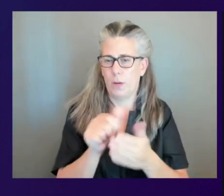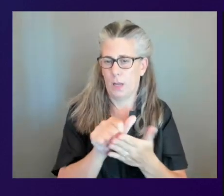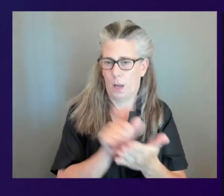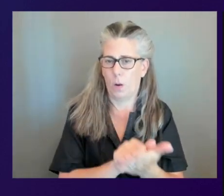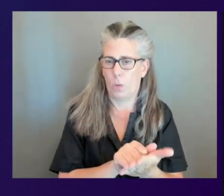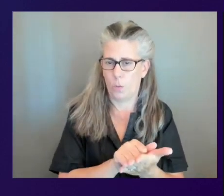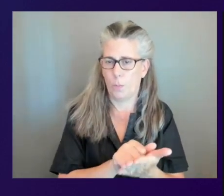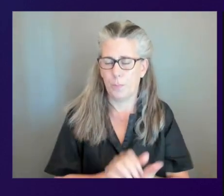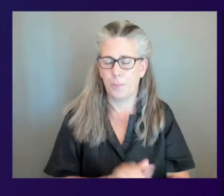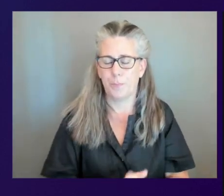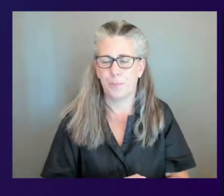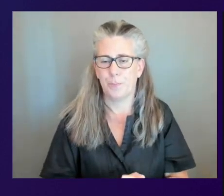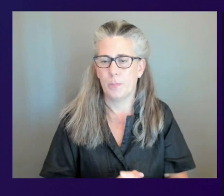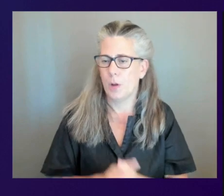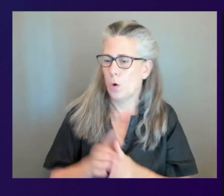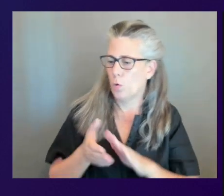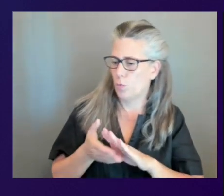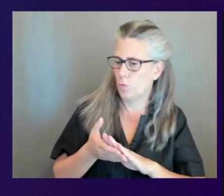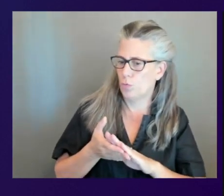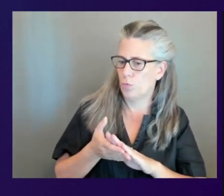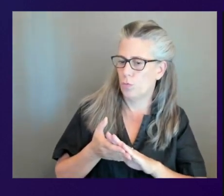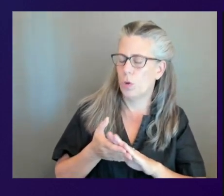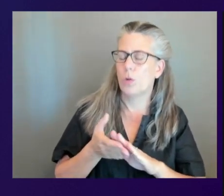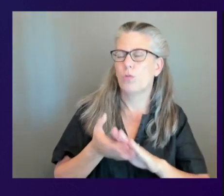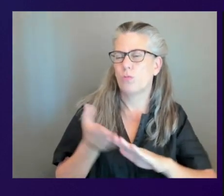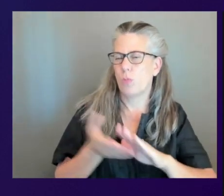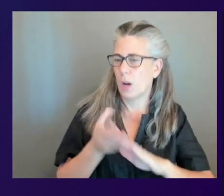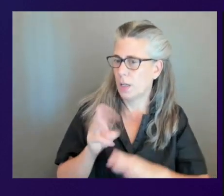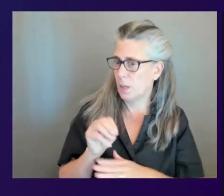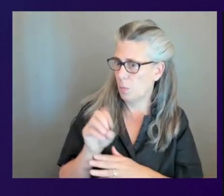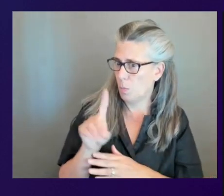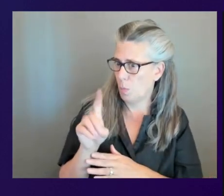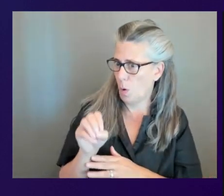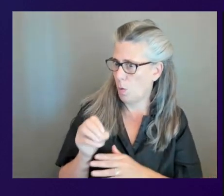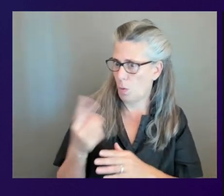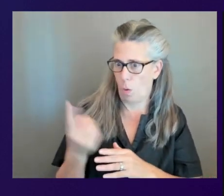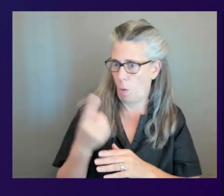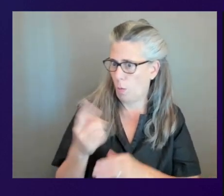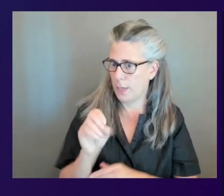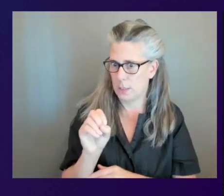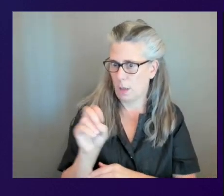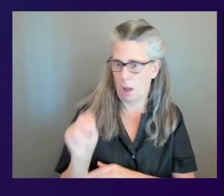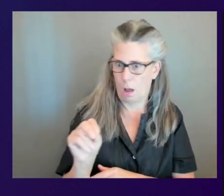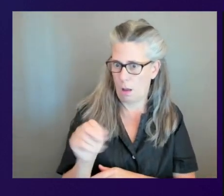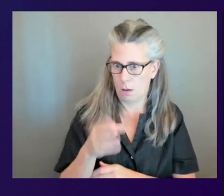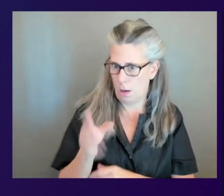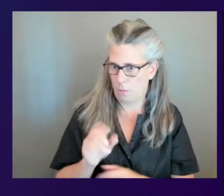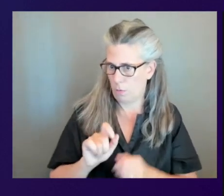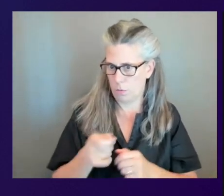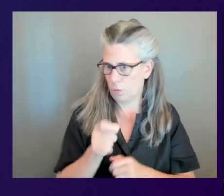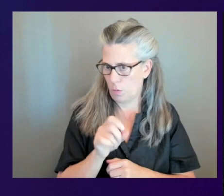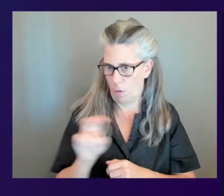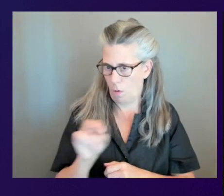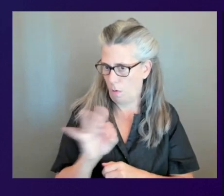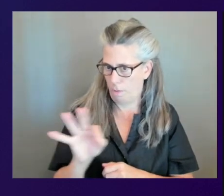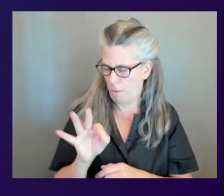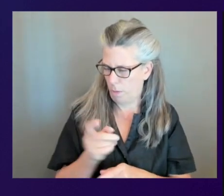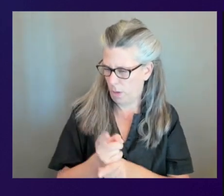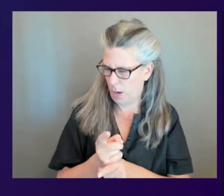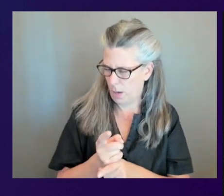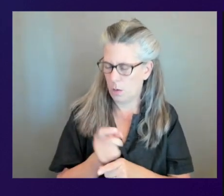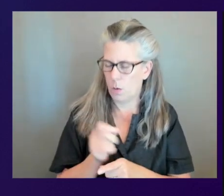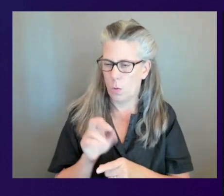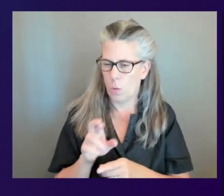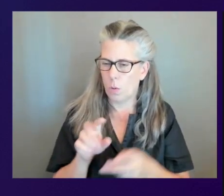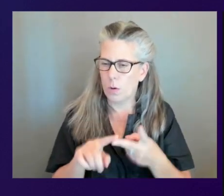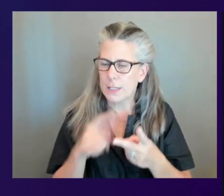and the running mode being always on so we're never going to shut it off or what does it say uh charged it's kind of blurry